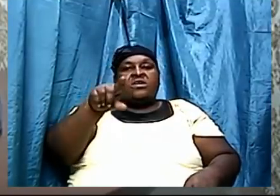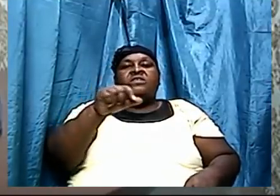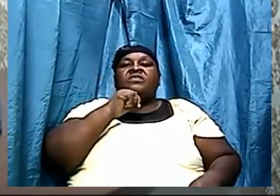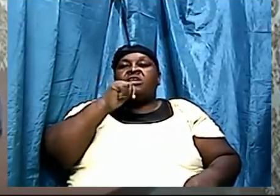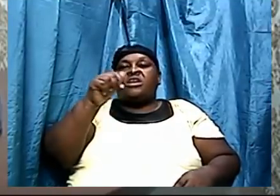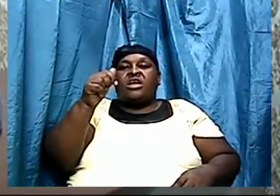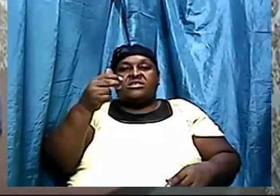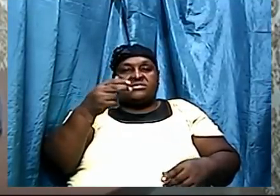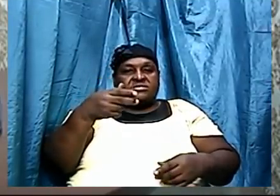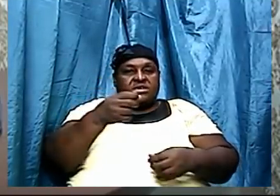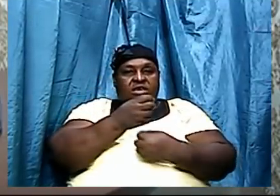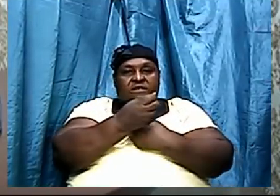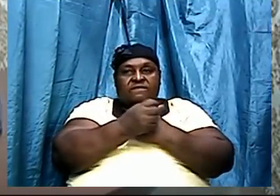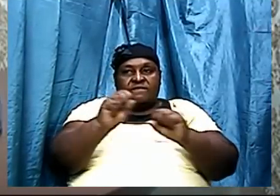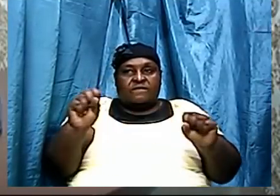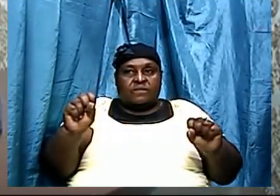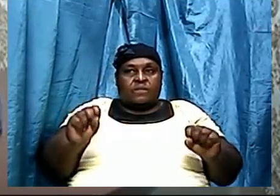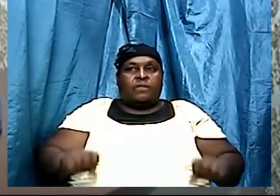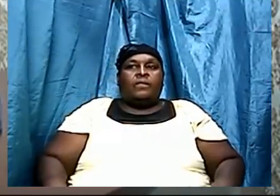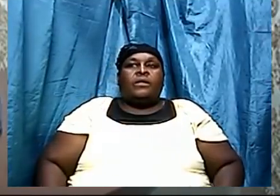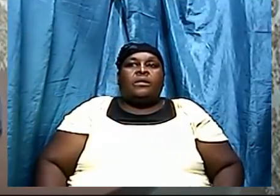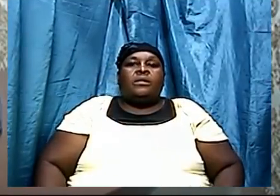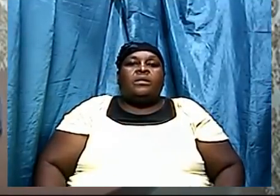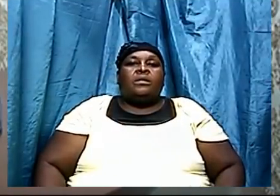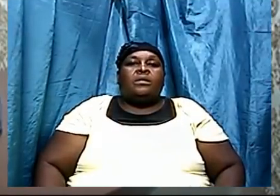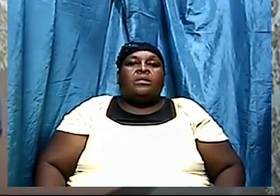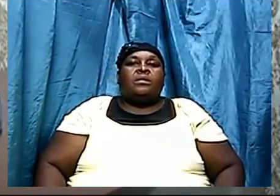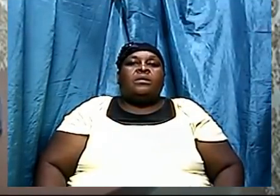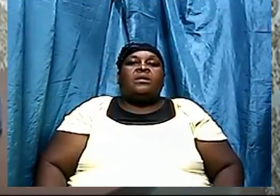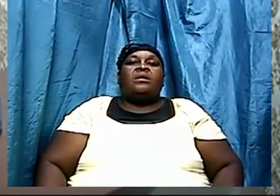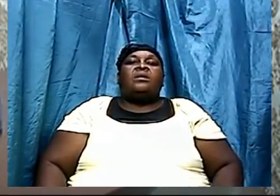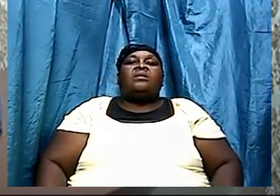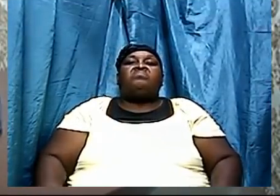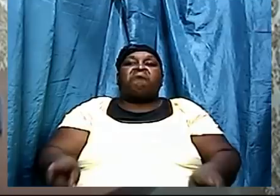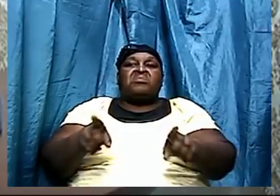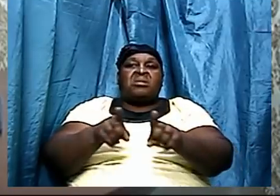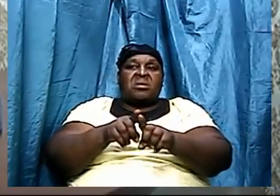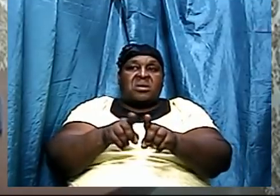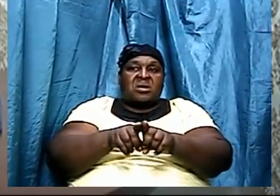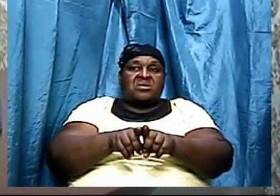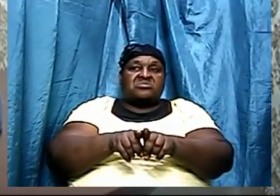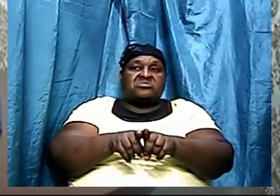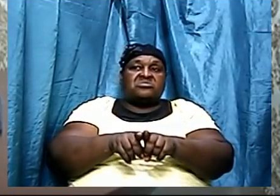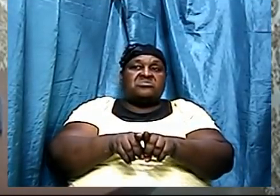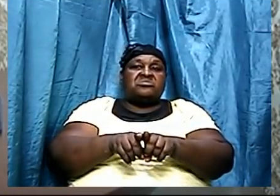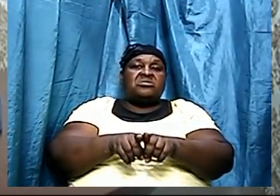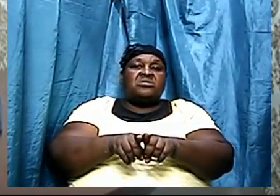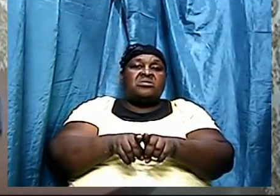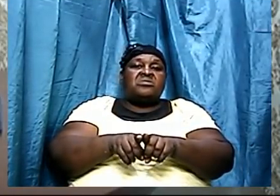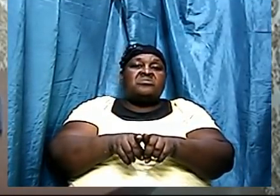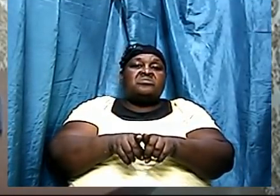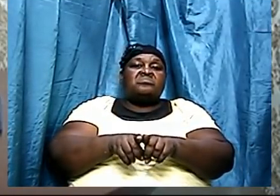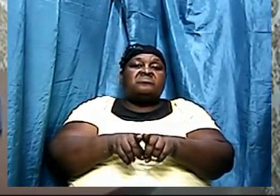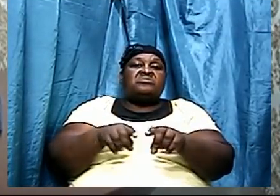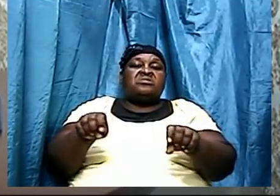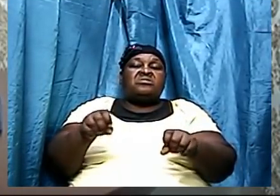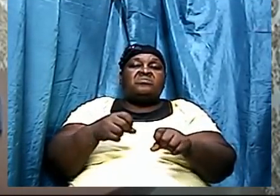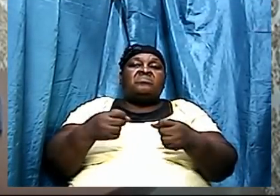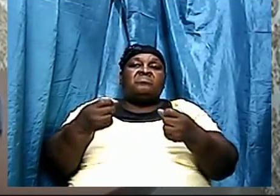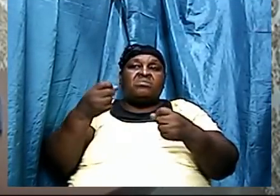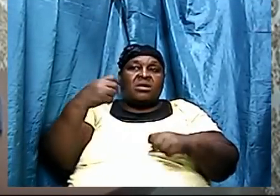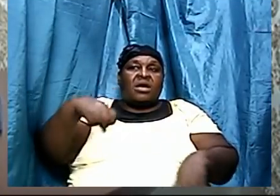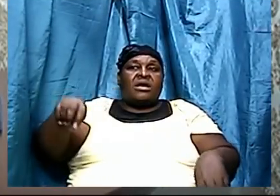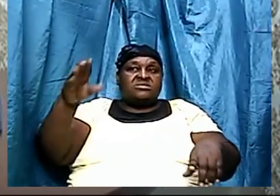come across this particular video but as accurate as God was in science